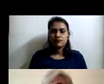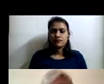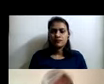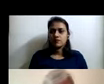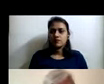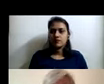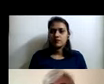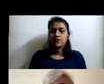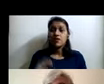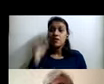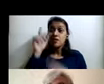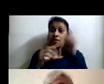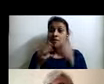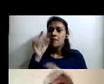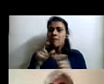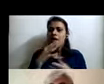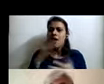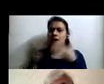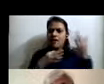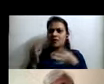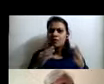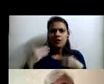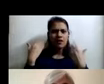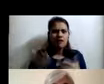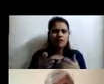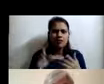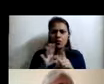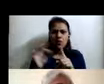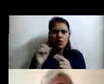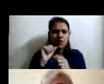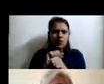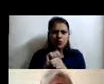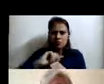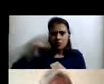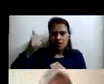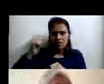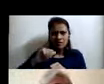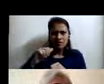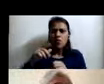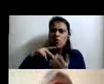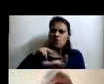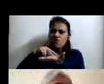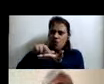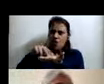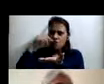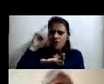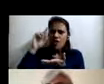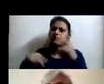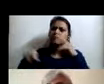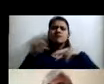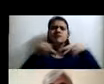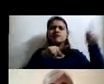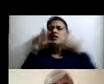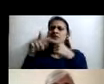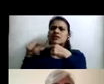course, people laughed at me when I first said that and said it's never going to work because why would anybody pay to go for a walk? They can go for a walk anywhere in Missouri.